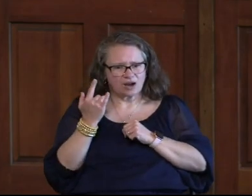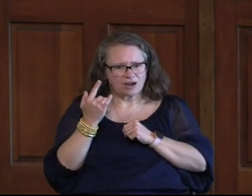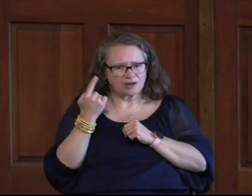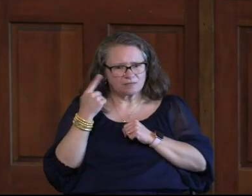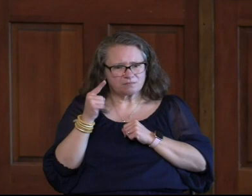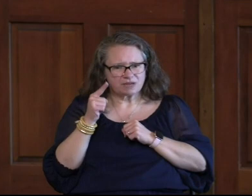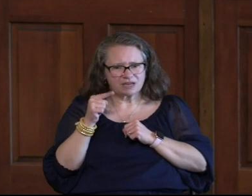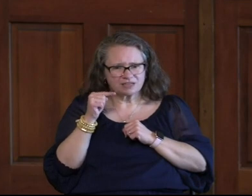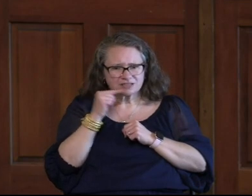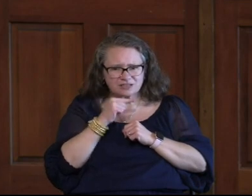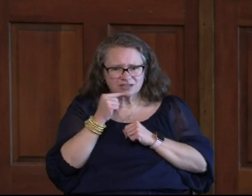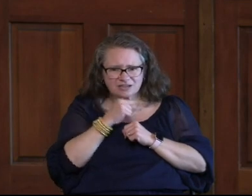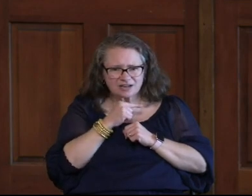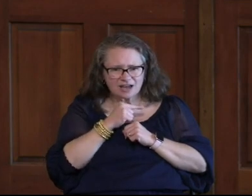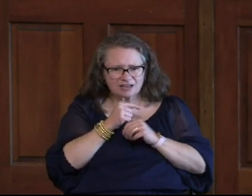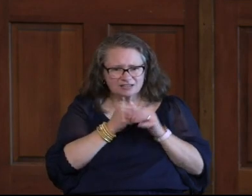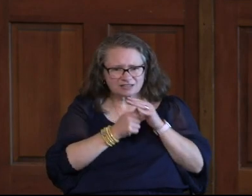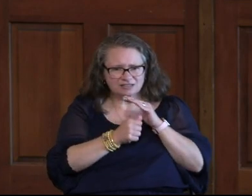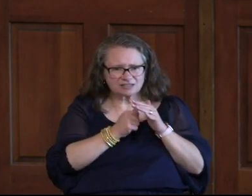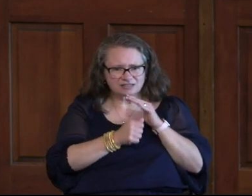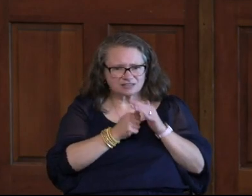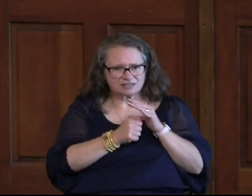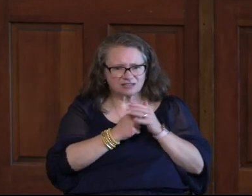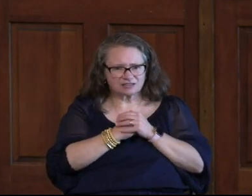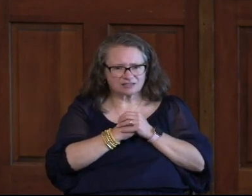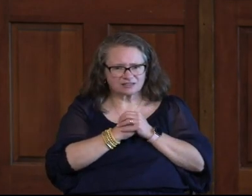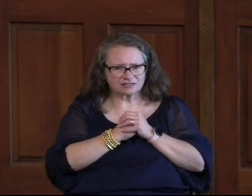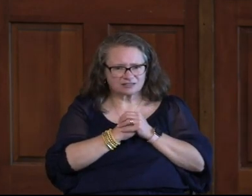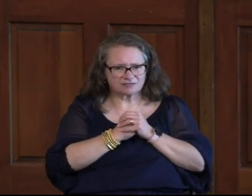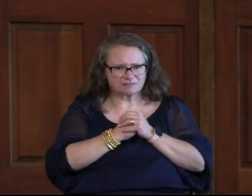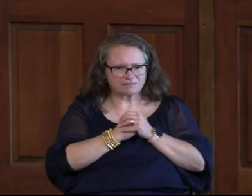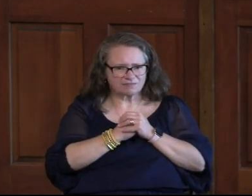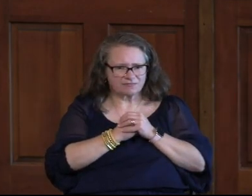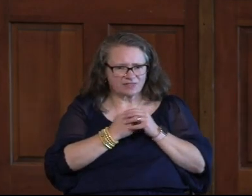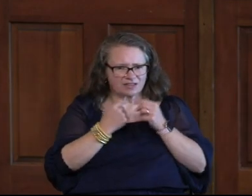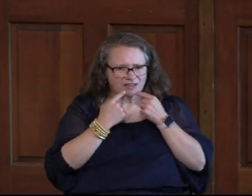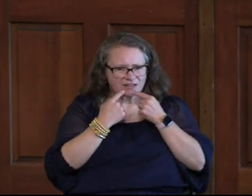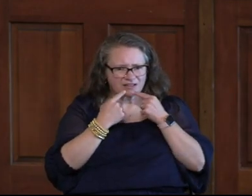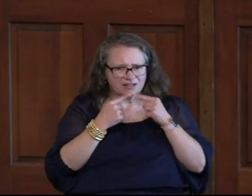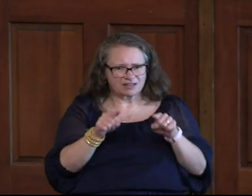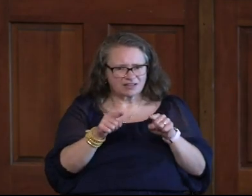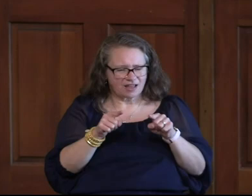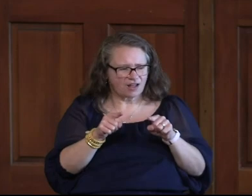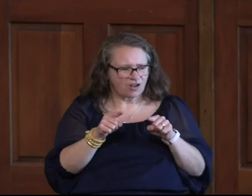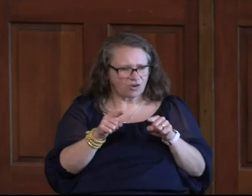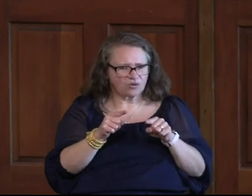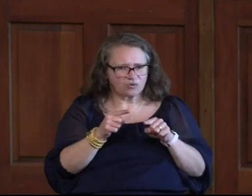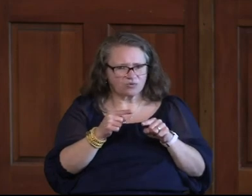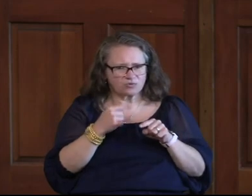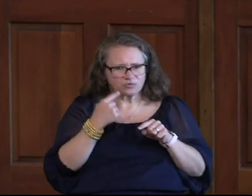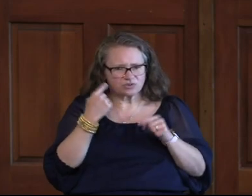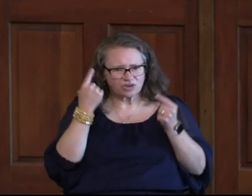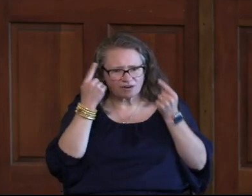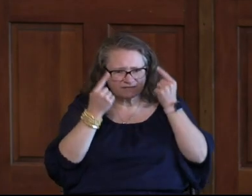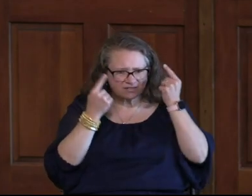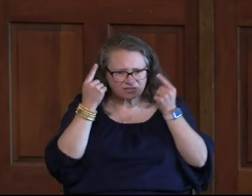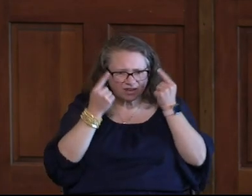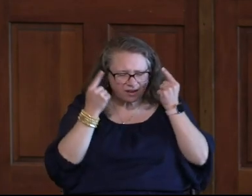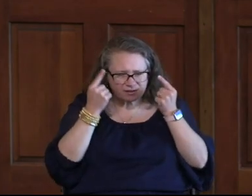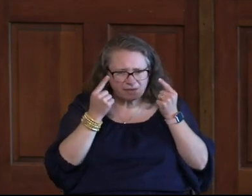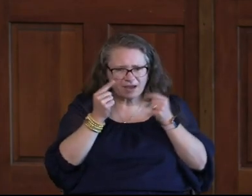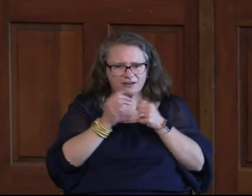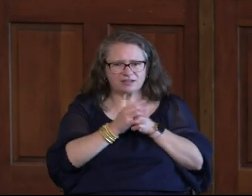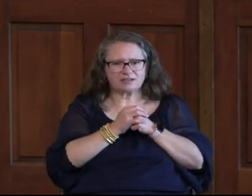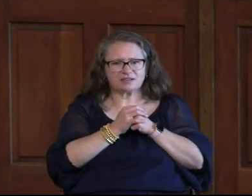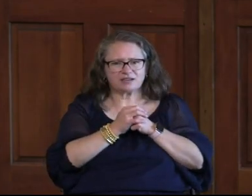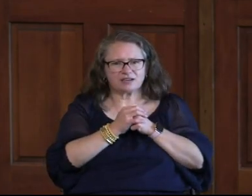Because your lies They hide And you can't Really tell What they are Because you have Thought about them And